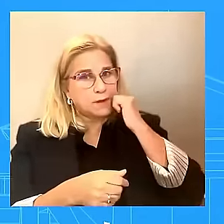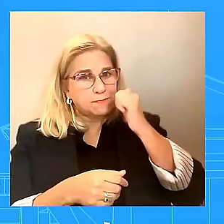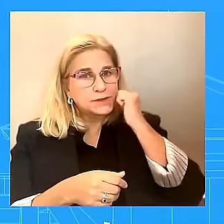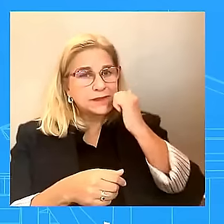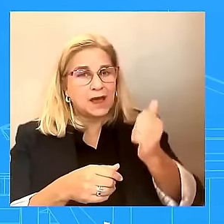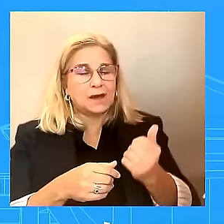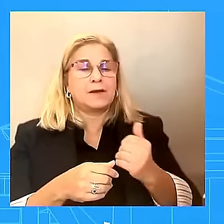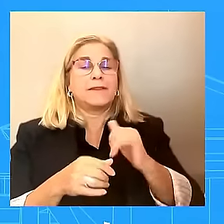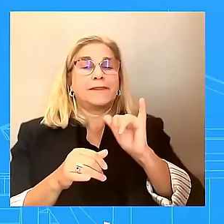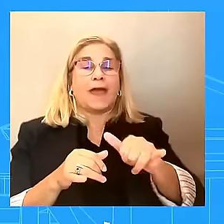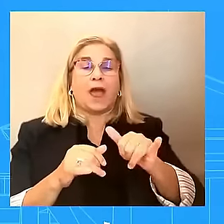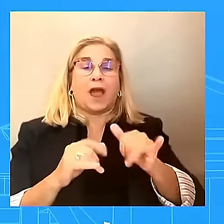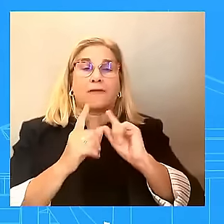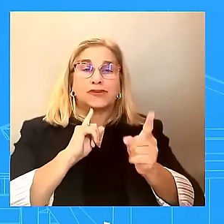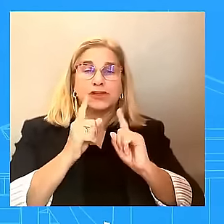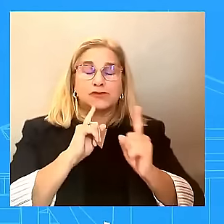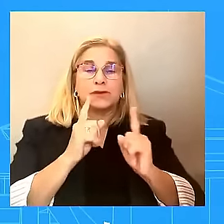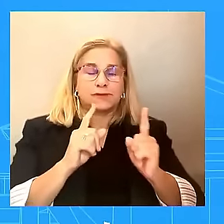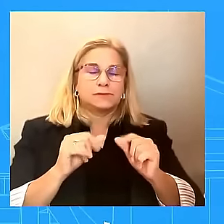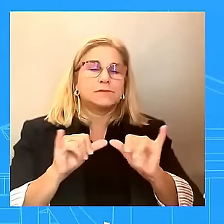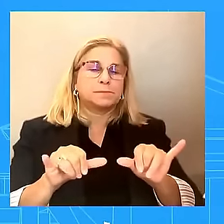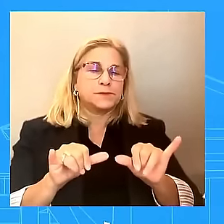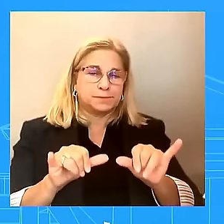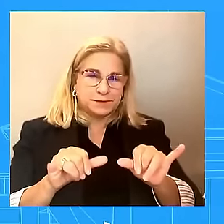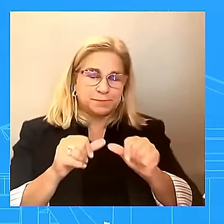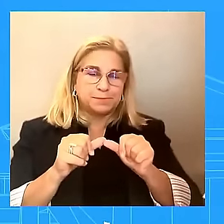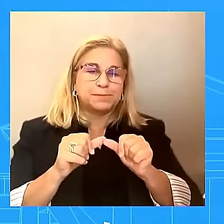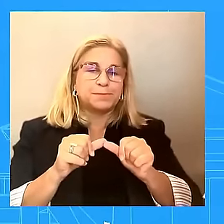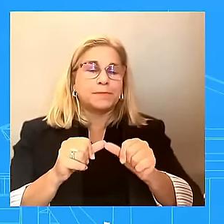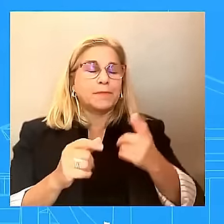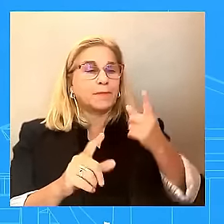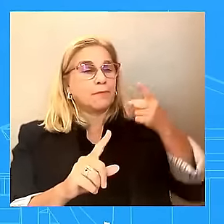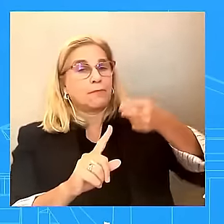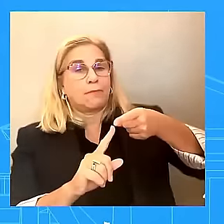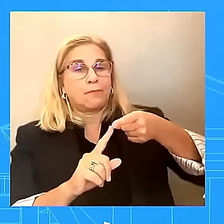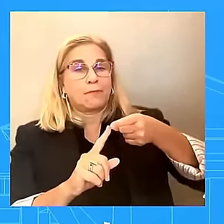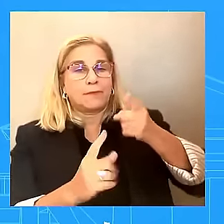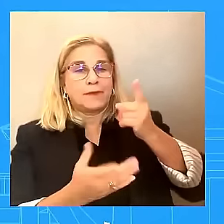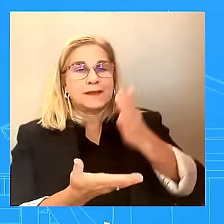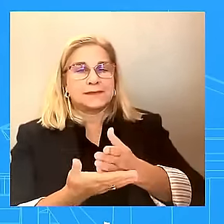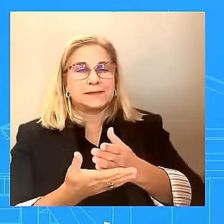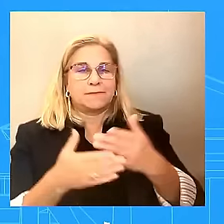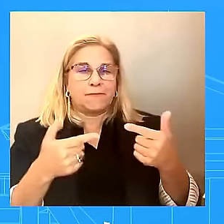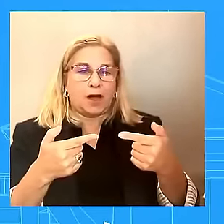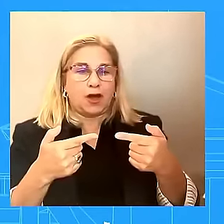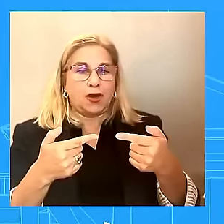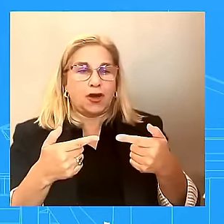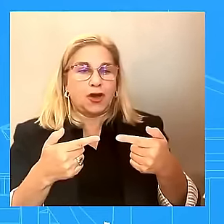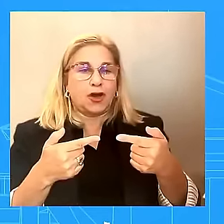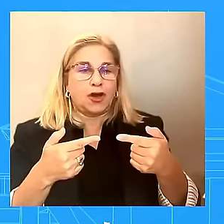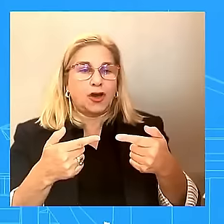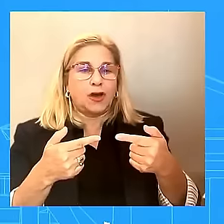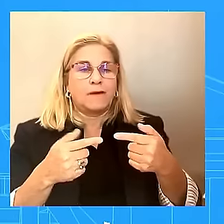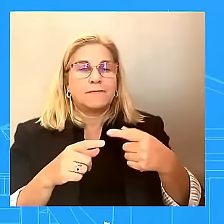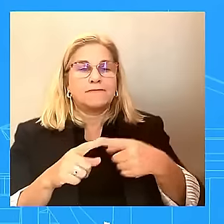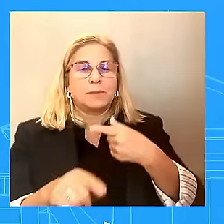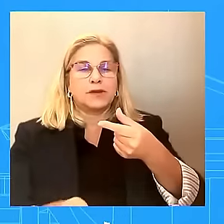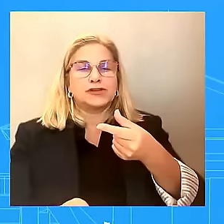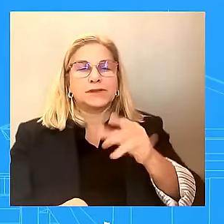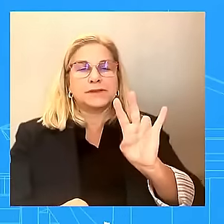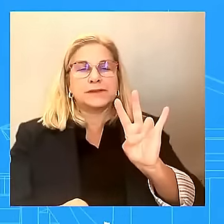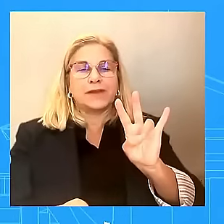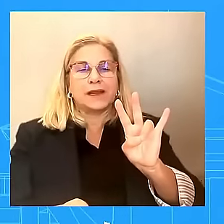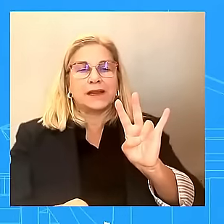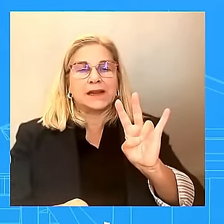this ceasefire, the statement that you saw from the G7 plus our key Middle East partners overnight. So essentially he did not